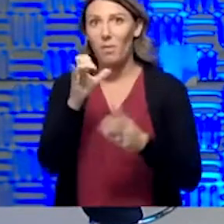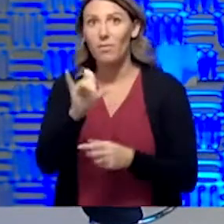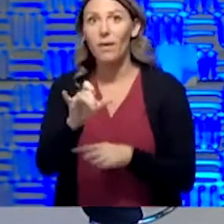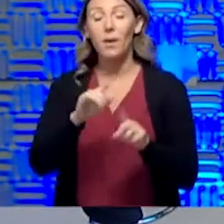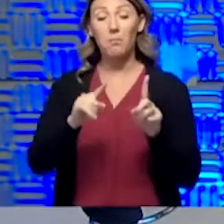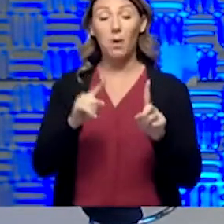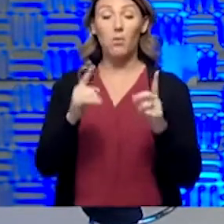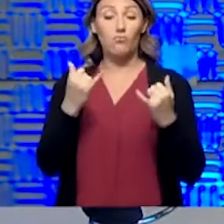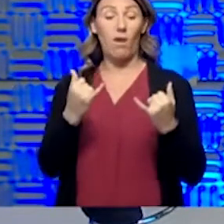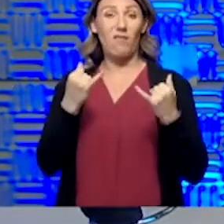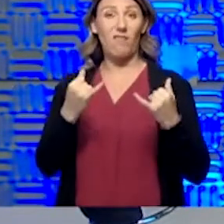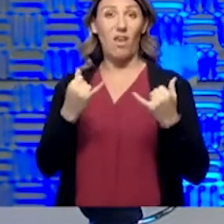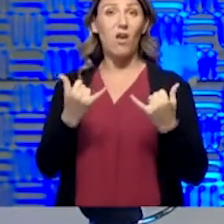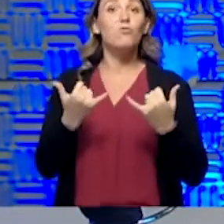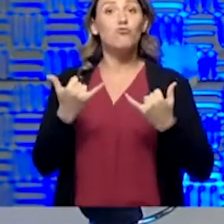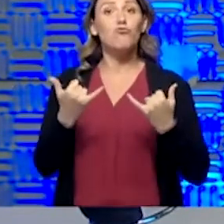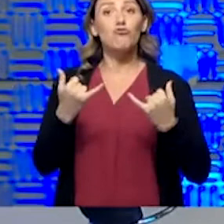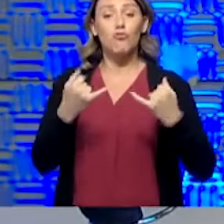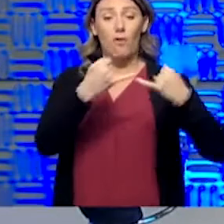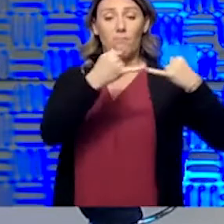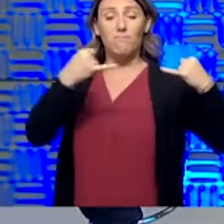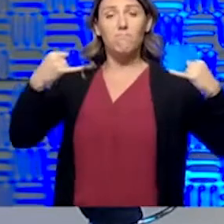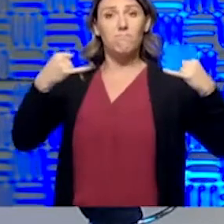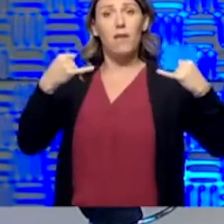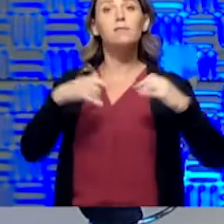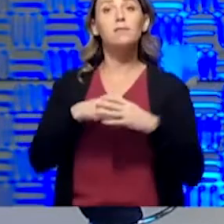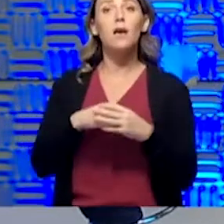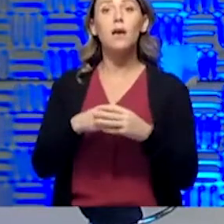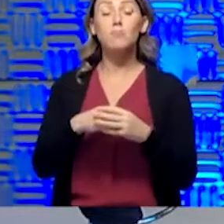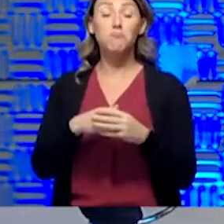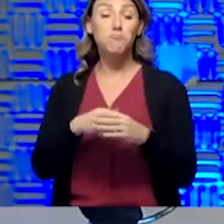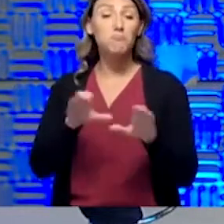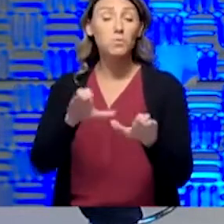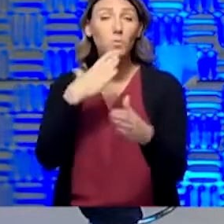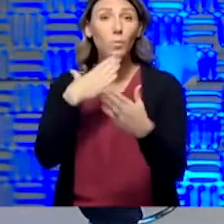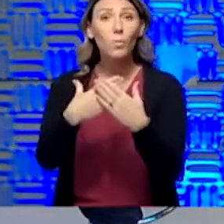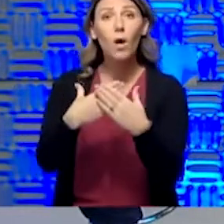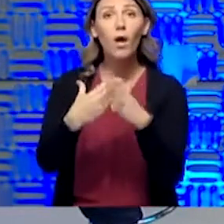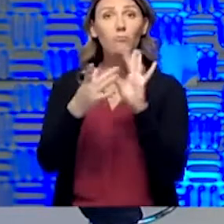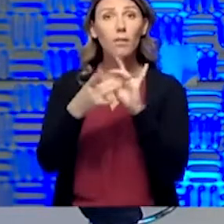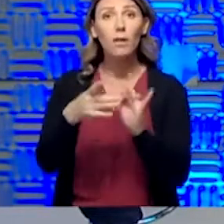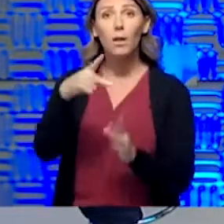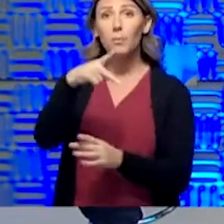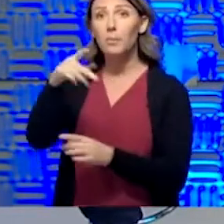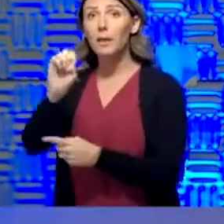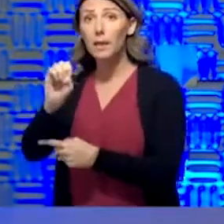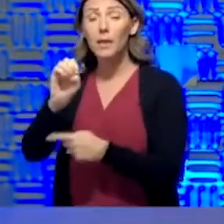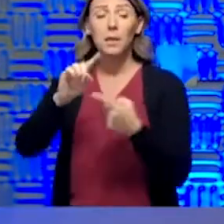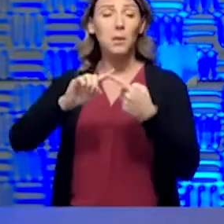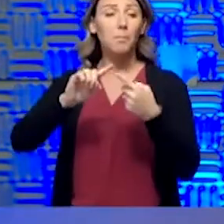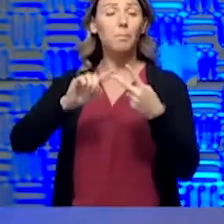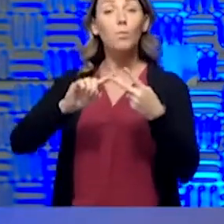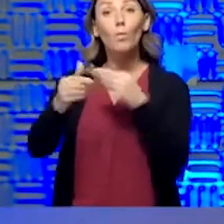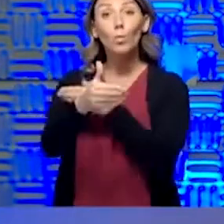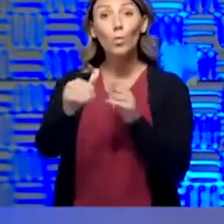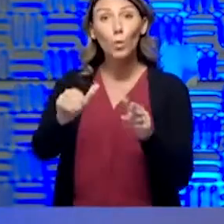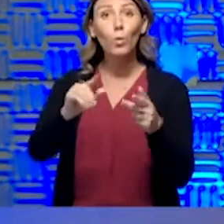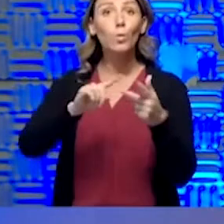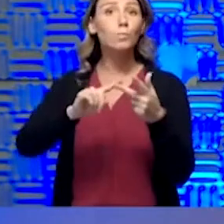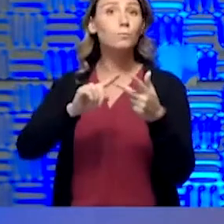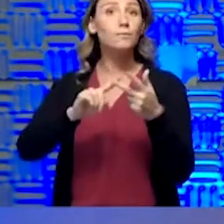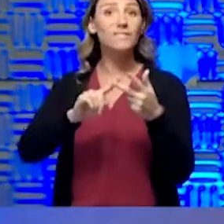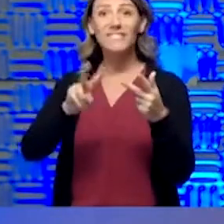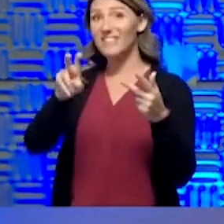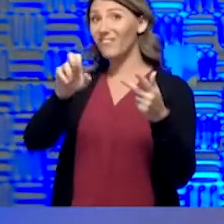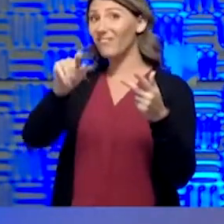we are at our curtain baseline. We are doing well for PPE. We are doing well for rooms and ventilators. If